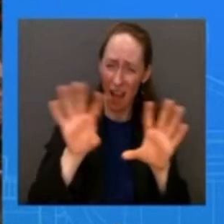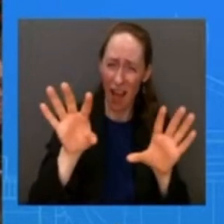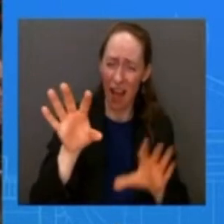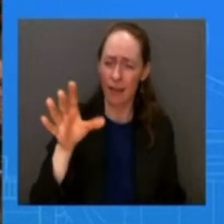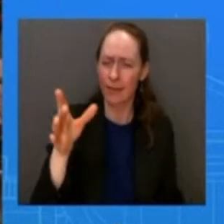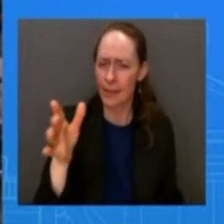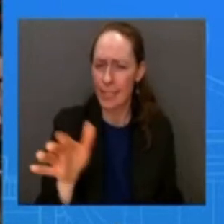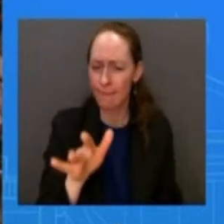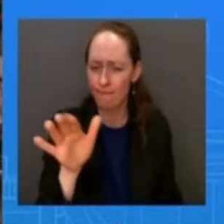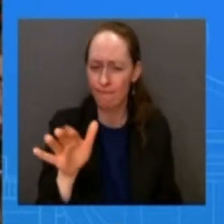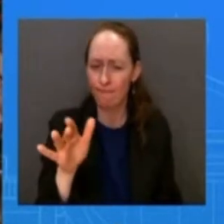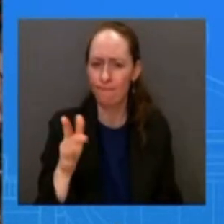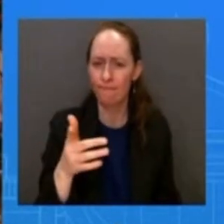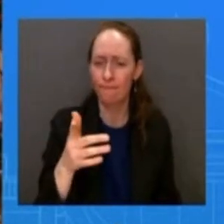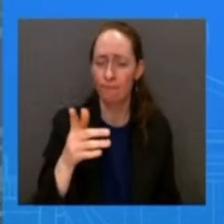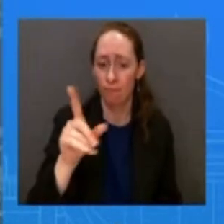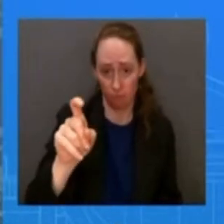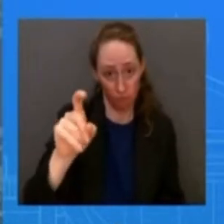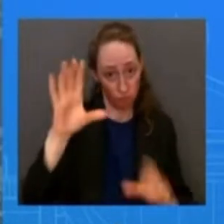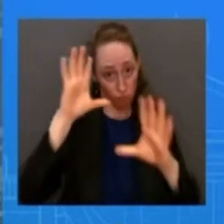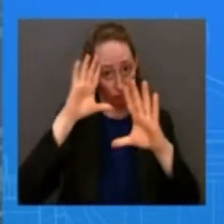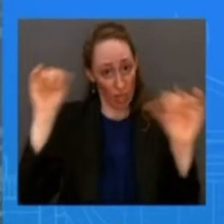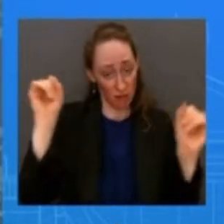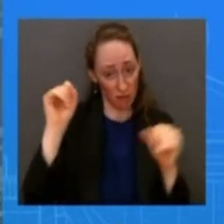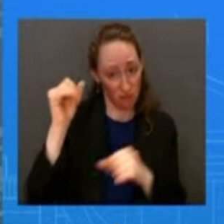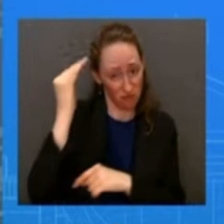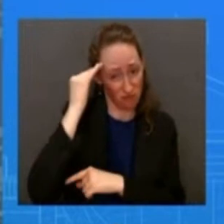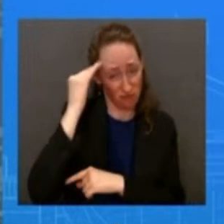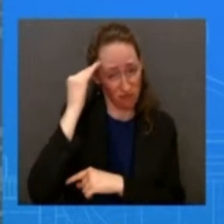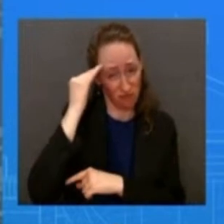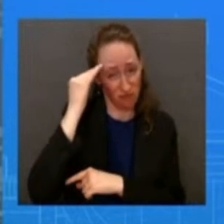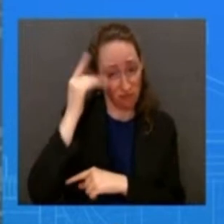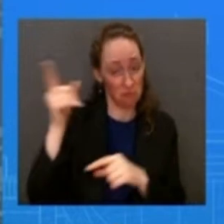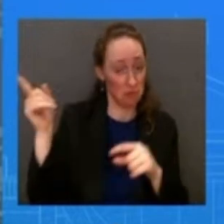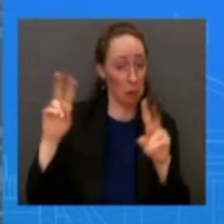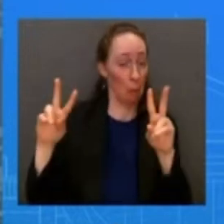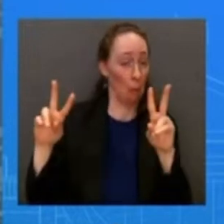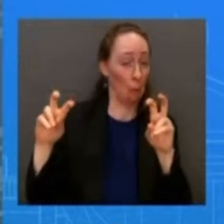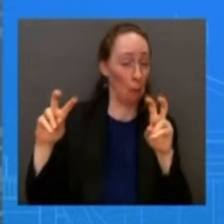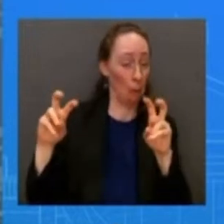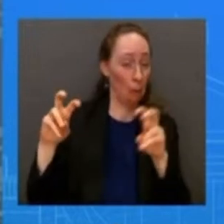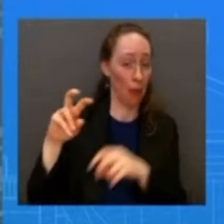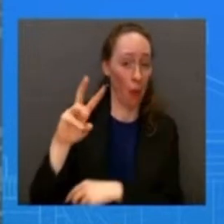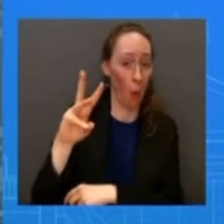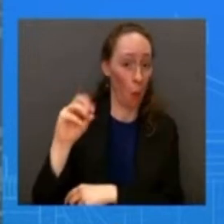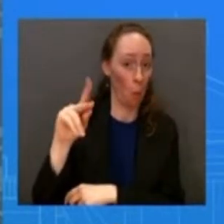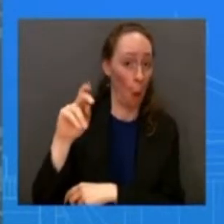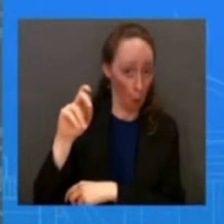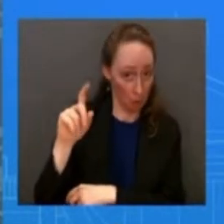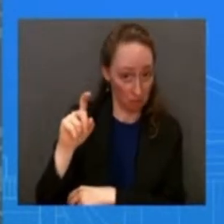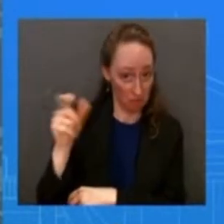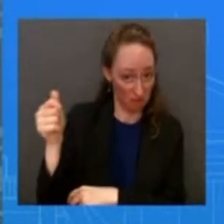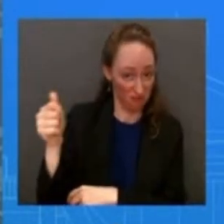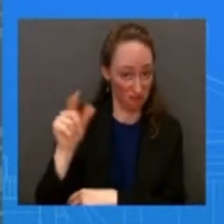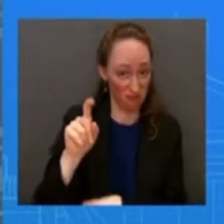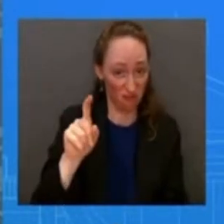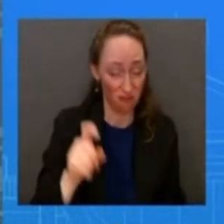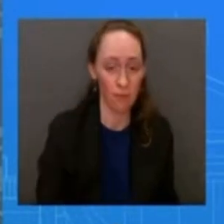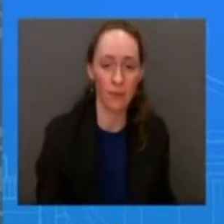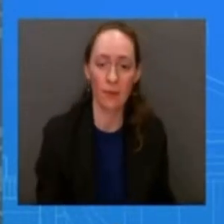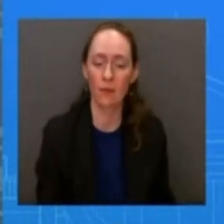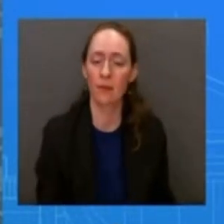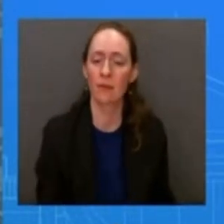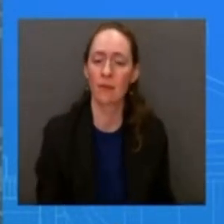woke so let me tell you um what the president cares about and what's important to this president